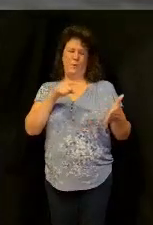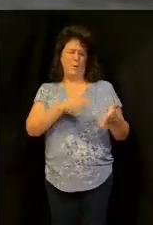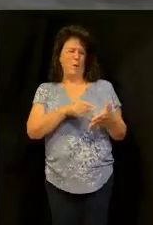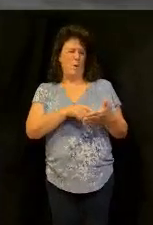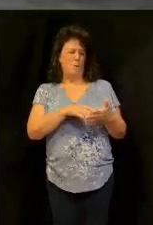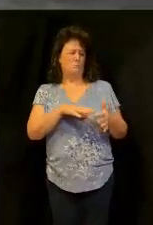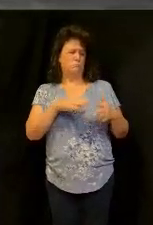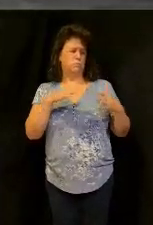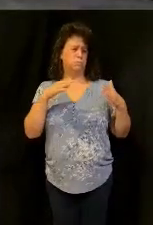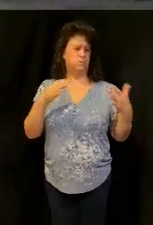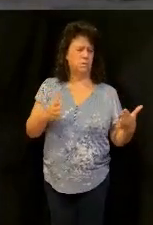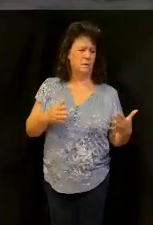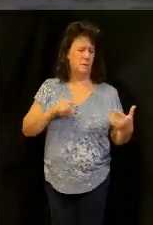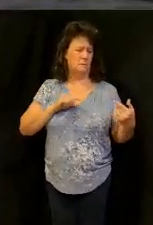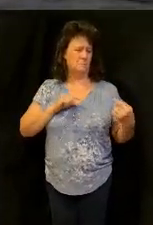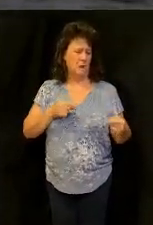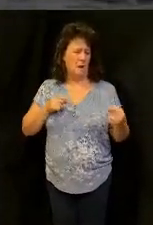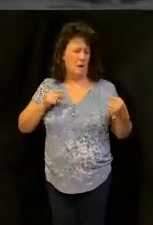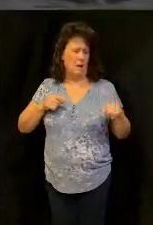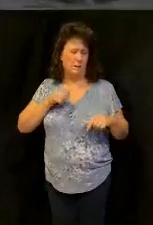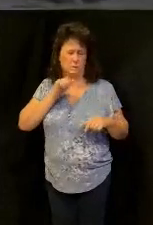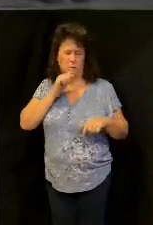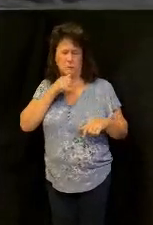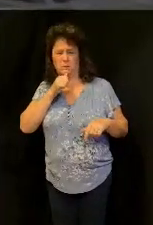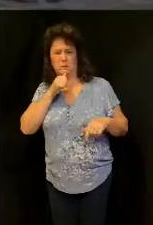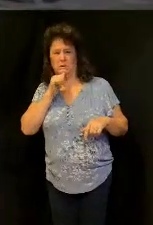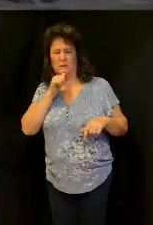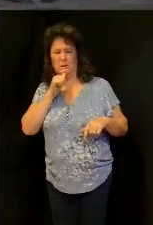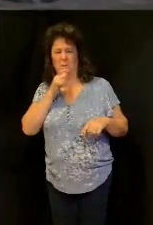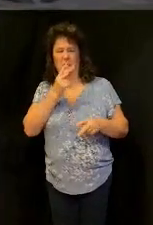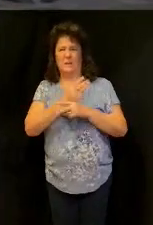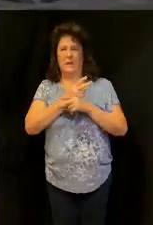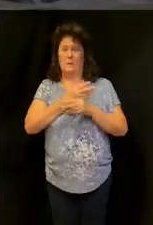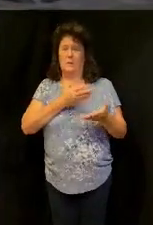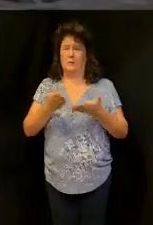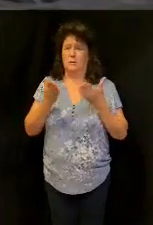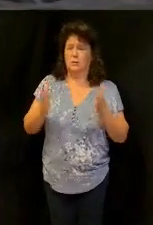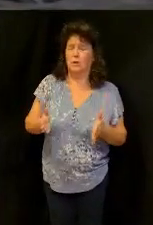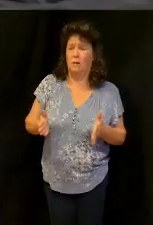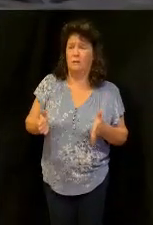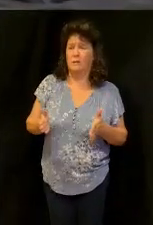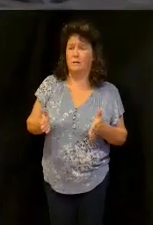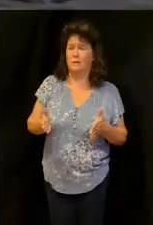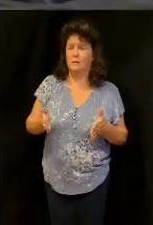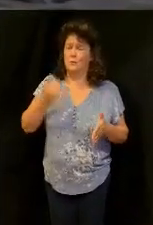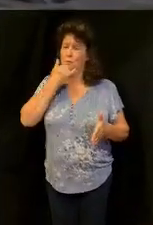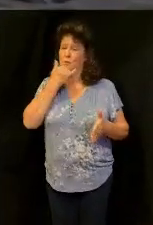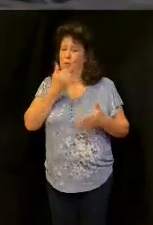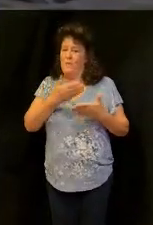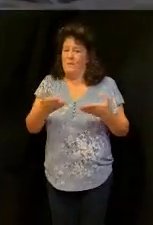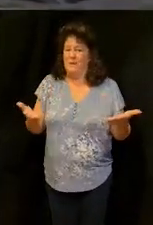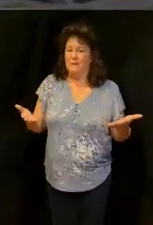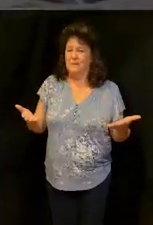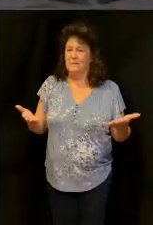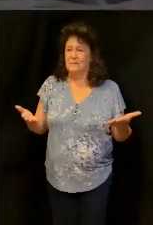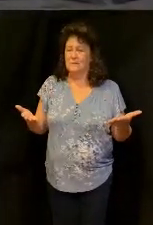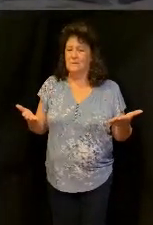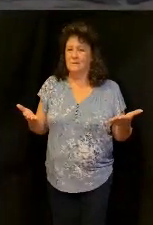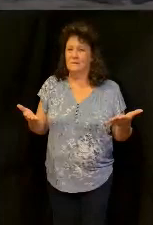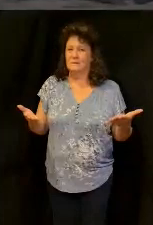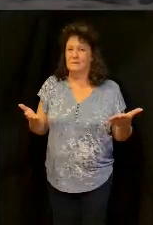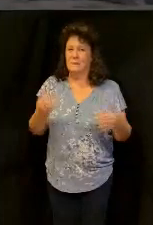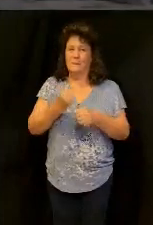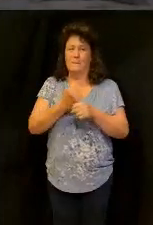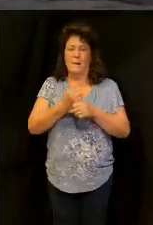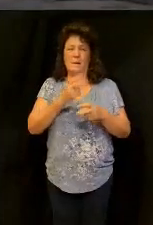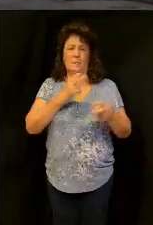going to cause me more pain and struggling and it's going to keep me being servant right to the lender it's going to cause